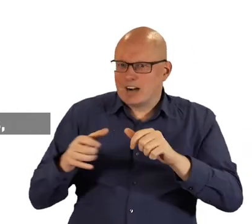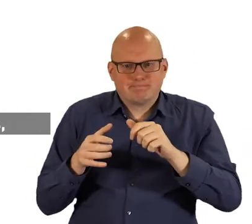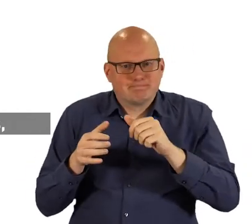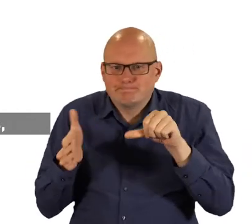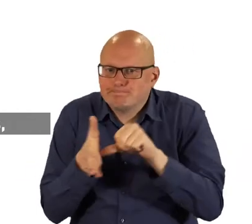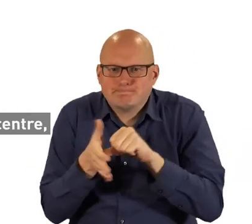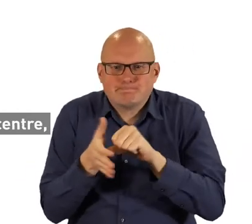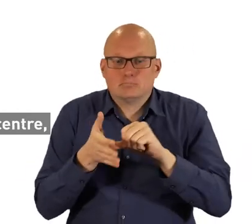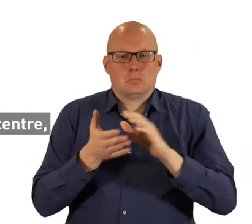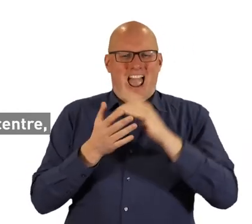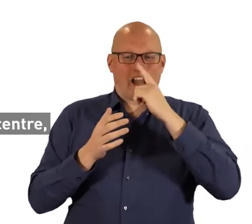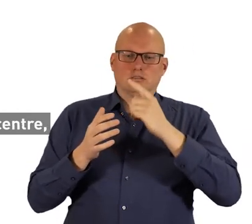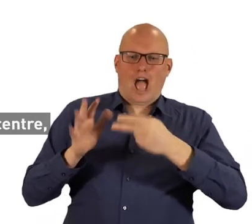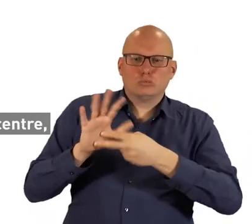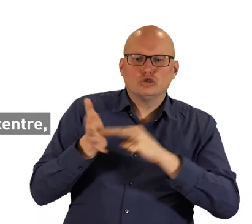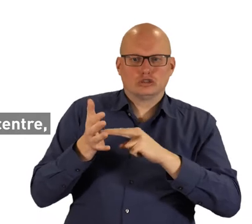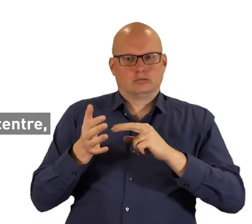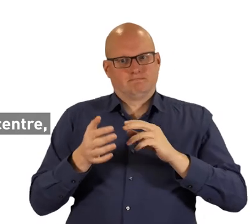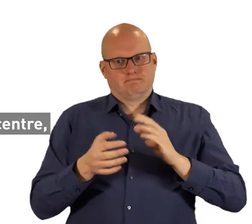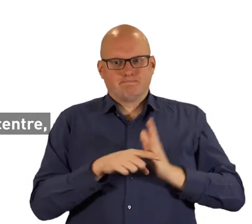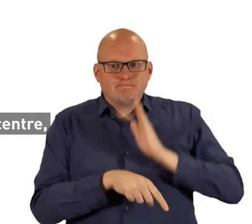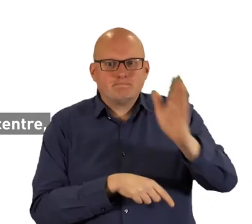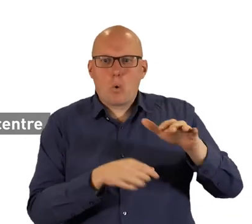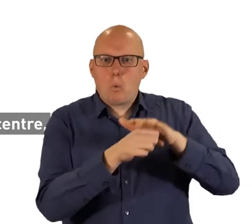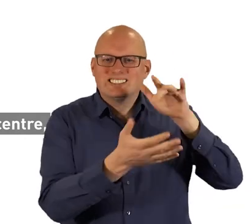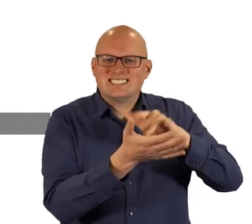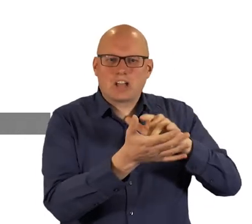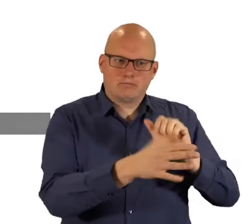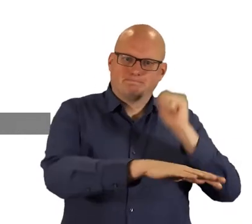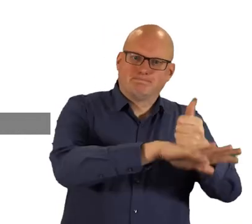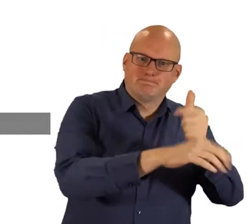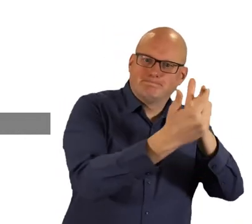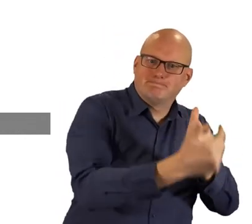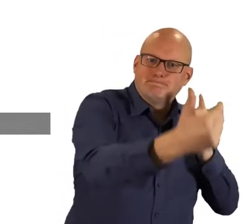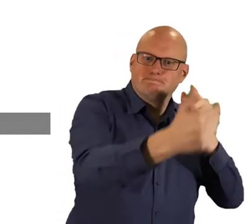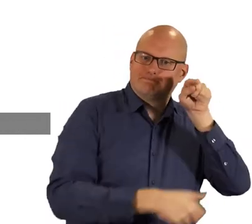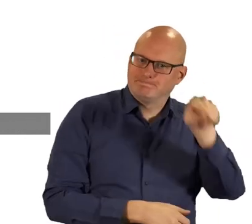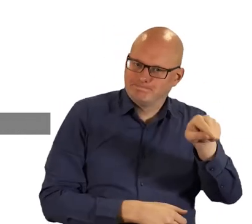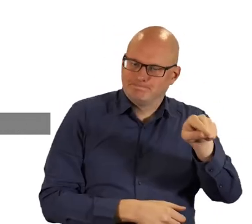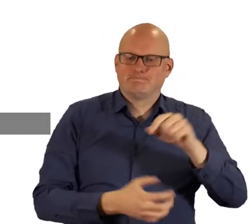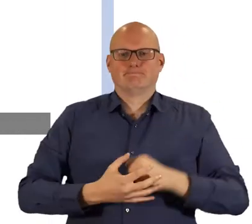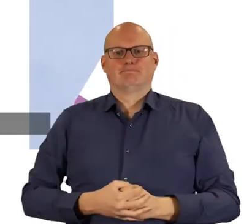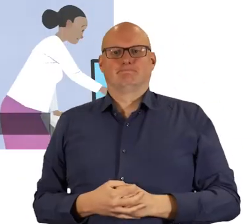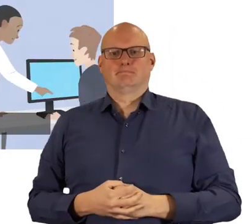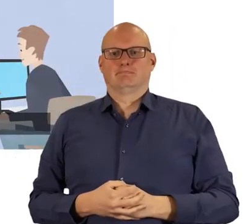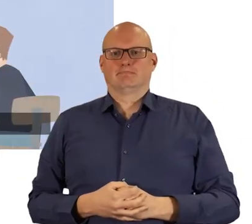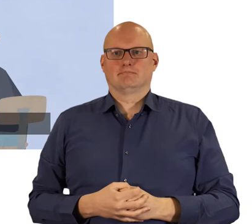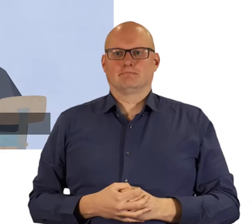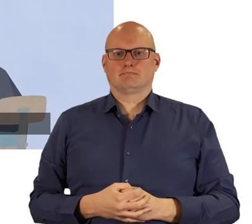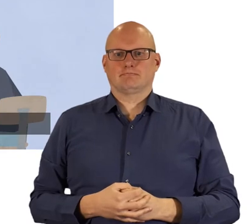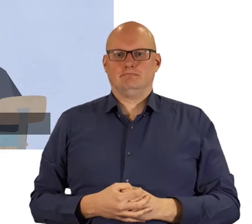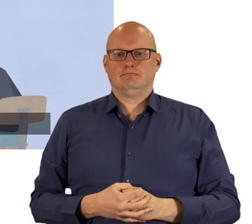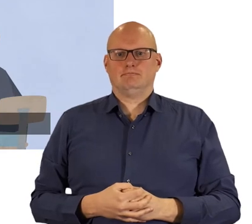but if that fails they'll either arrange for you to use a computer in your local center set up a telephone appointment